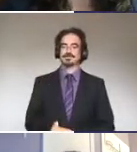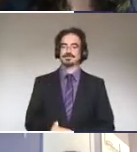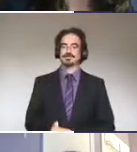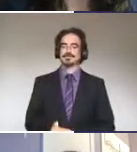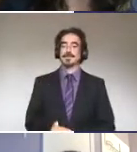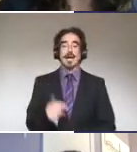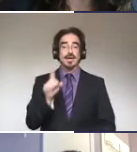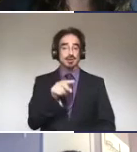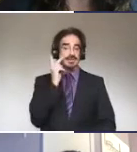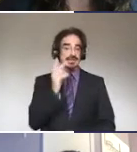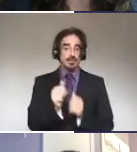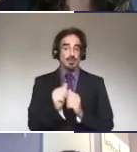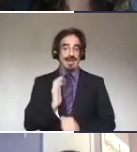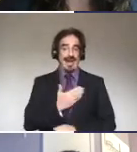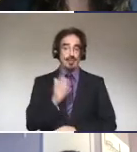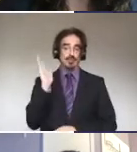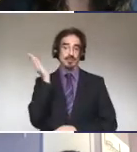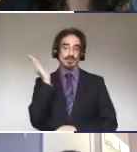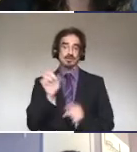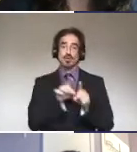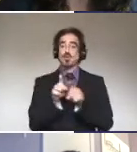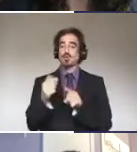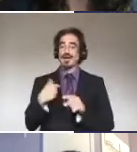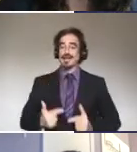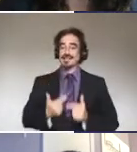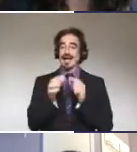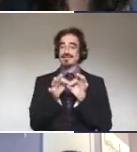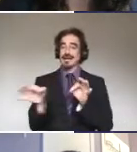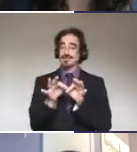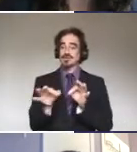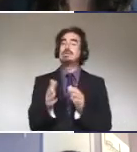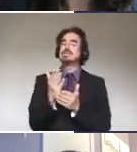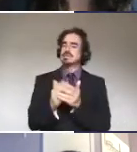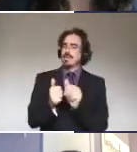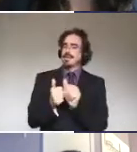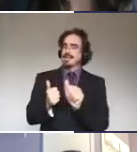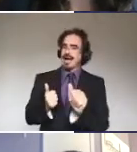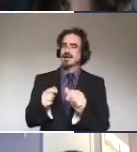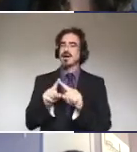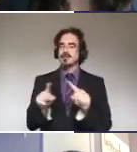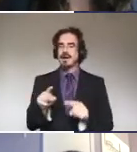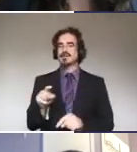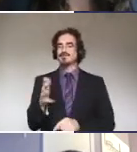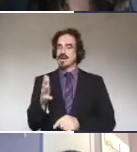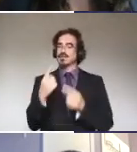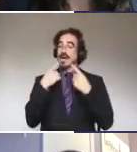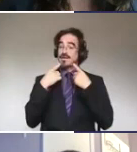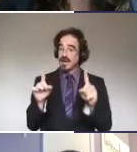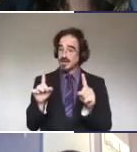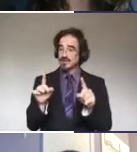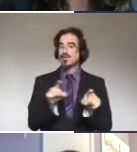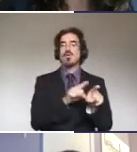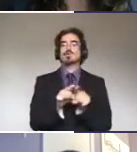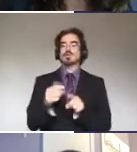presentation, we have live captioning going on. There's a slight lag, but it is fairly effective. There are speech-to-text